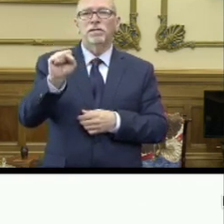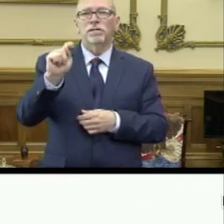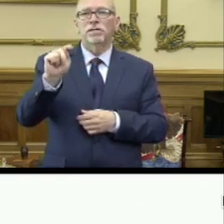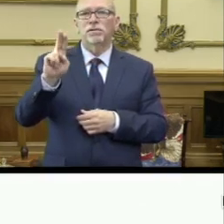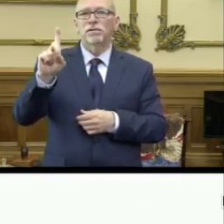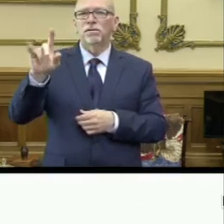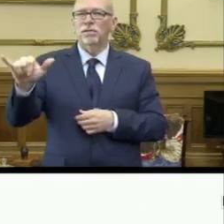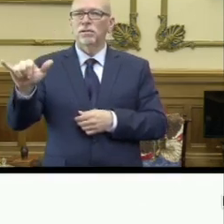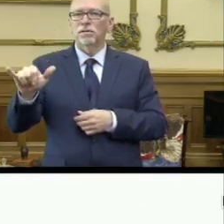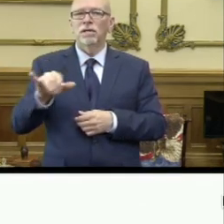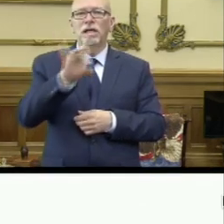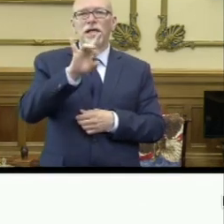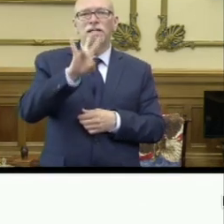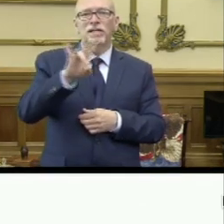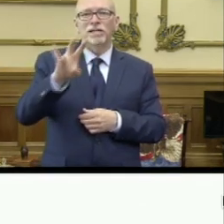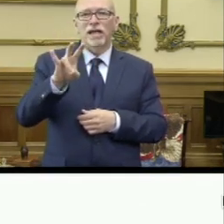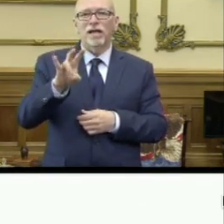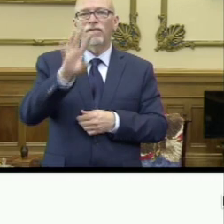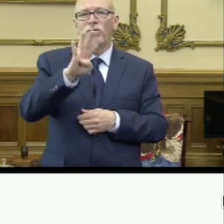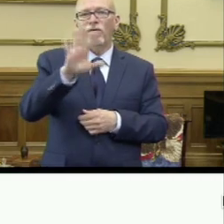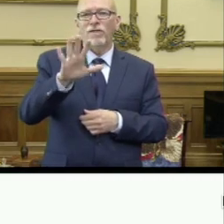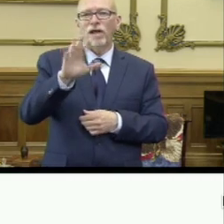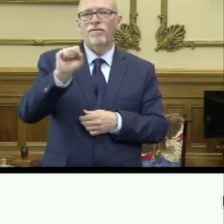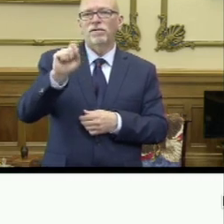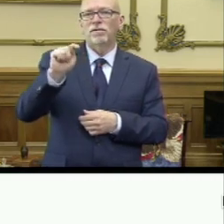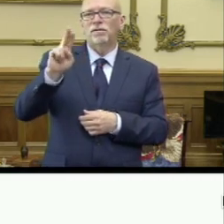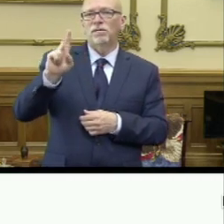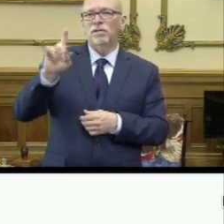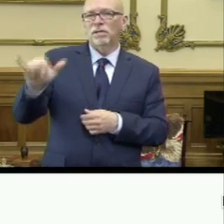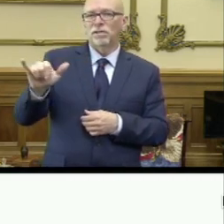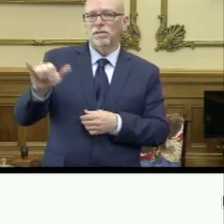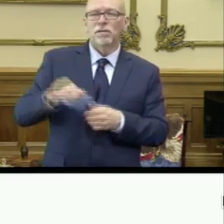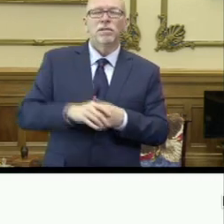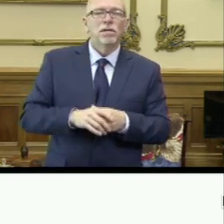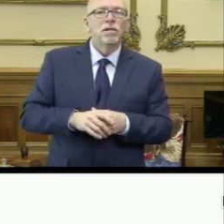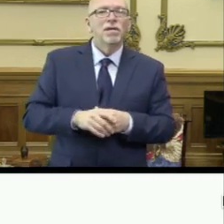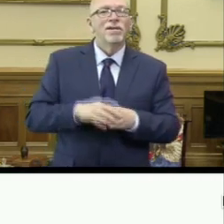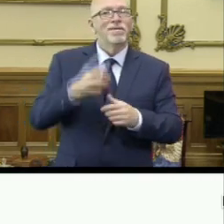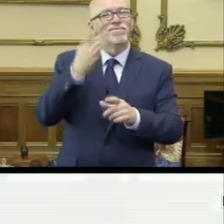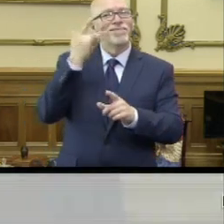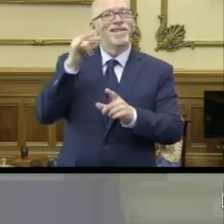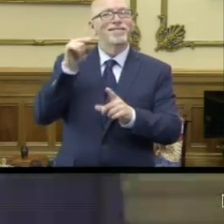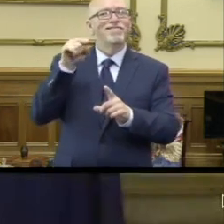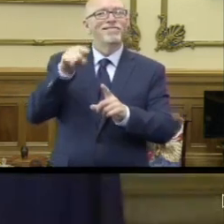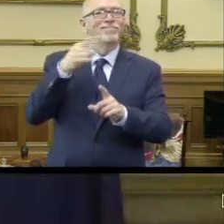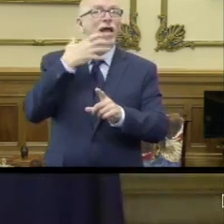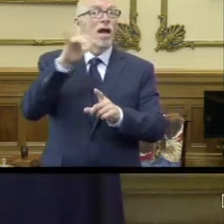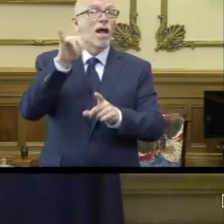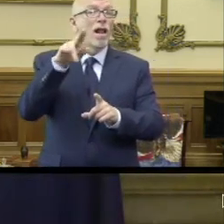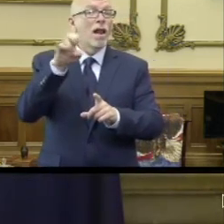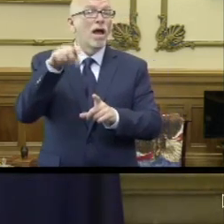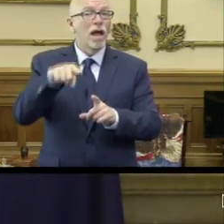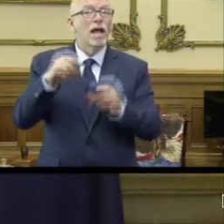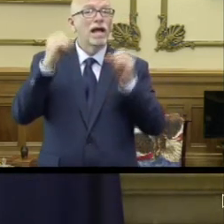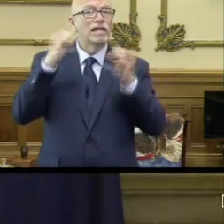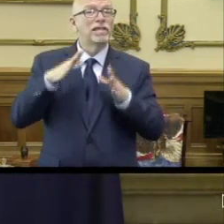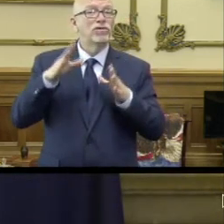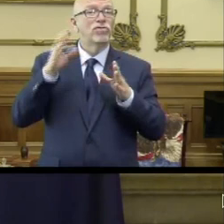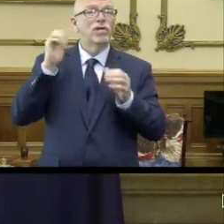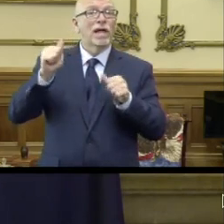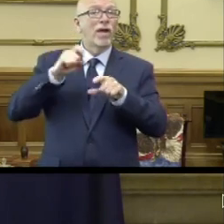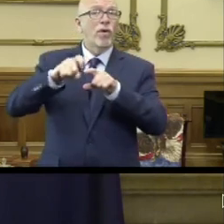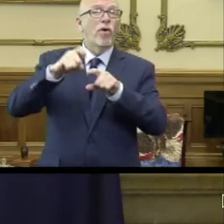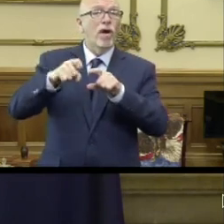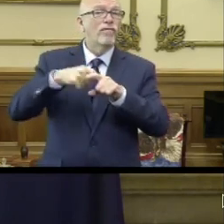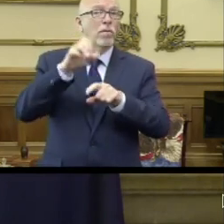877-45-STUDY. And because it's a hotline, teachers are calling in from